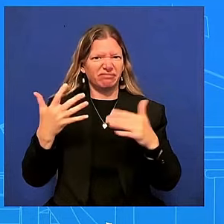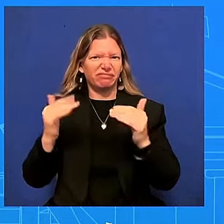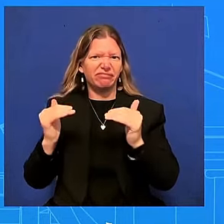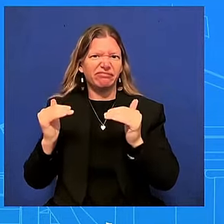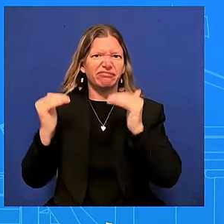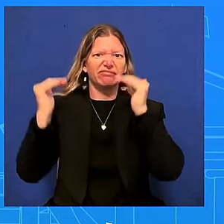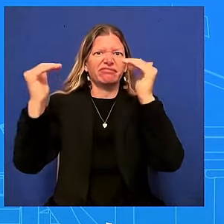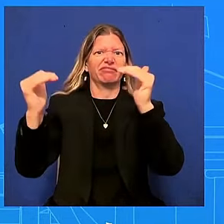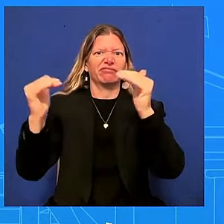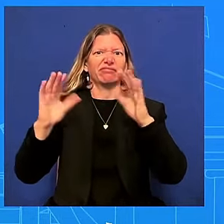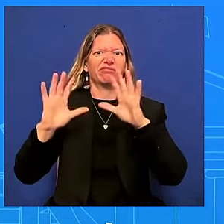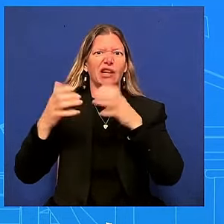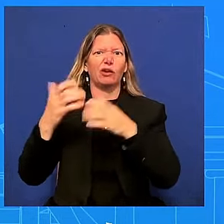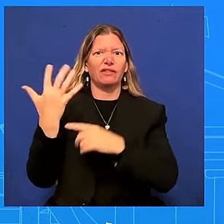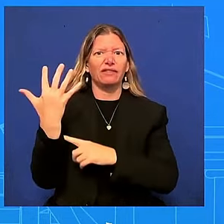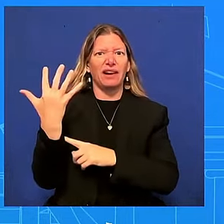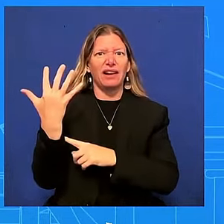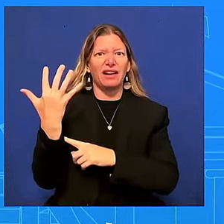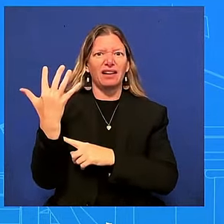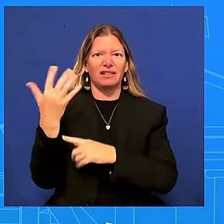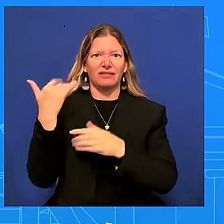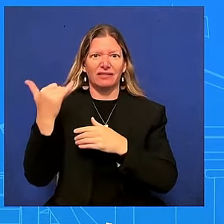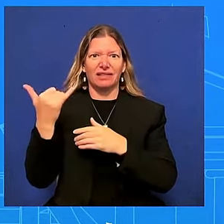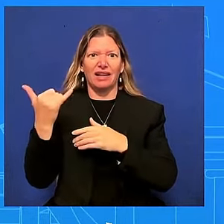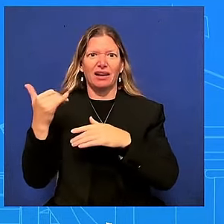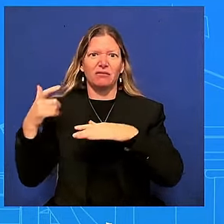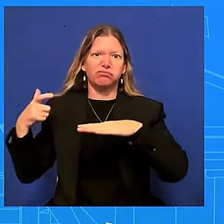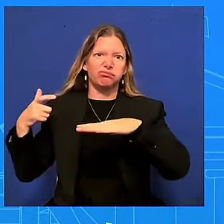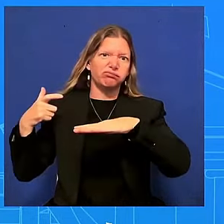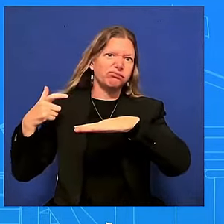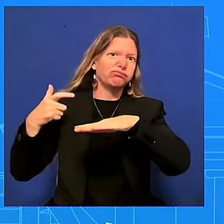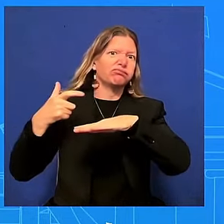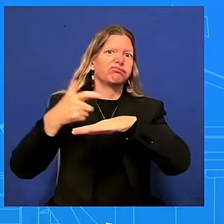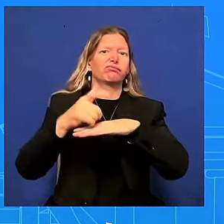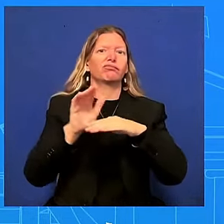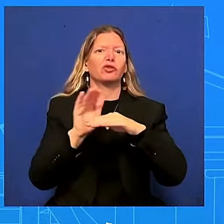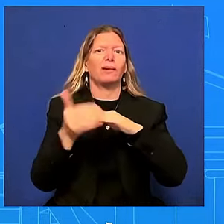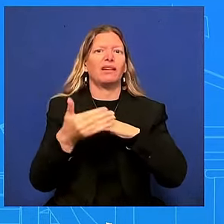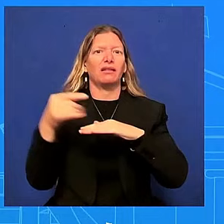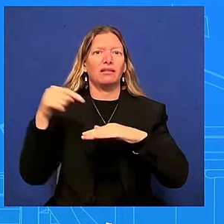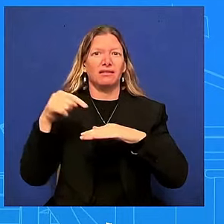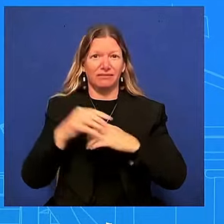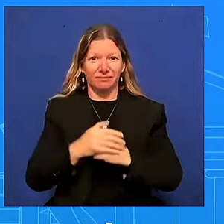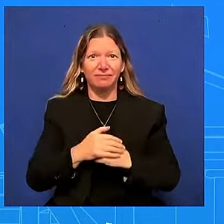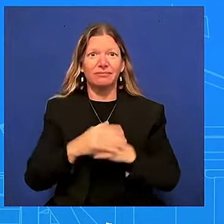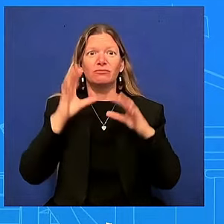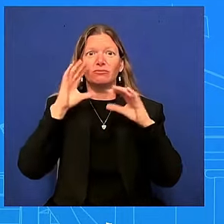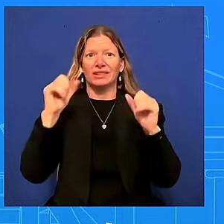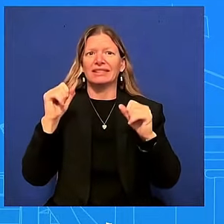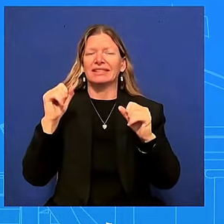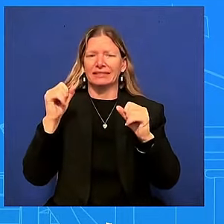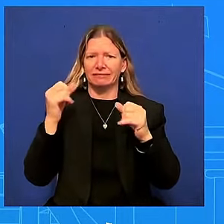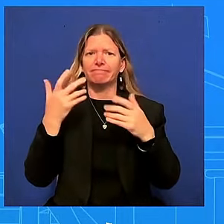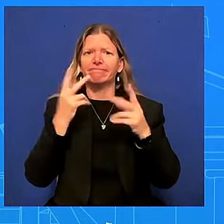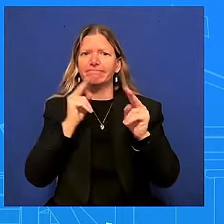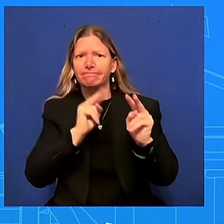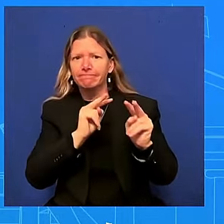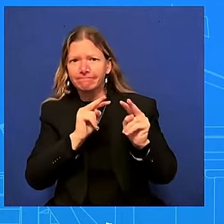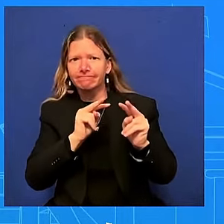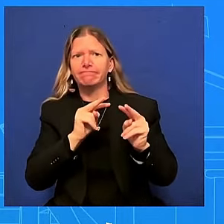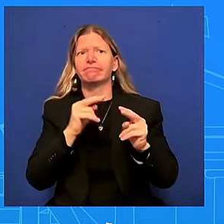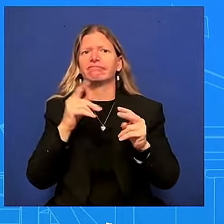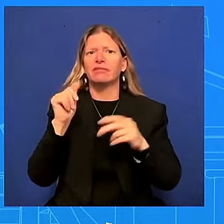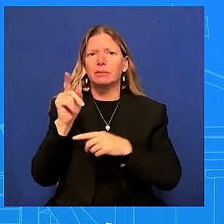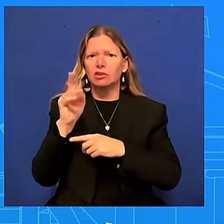has been briefed on hurricane barrel and our administration is in close touch with territory and local officials USAID